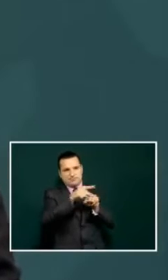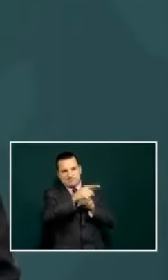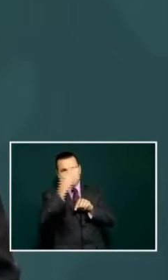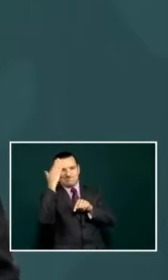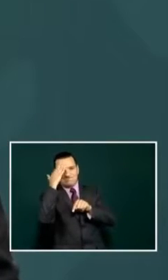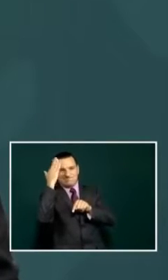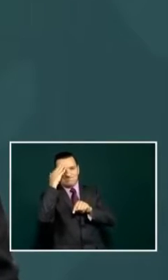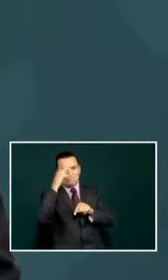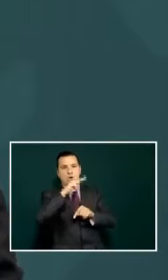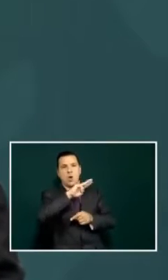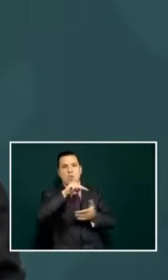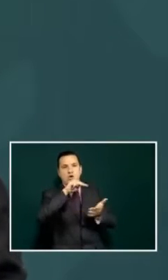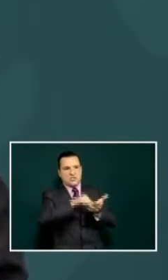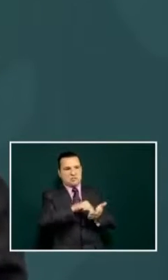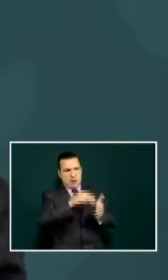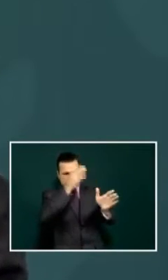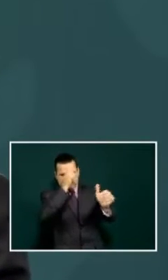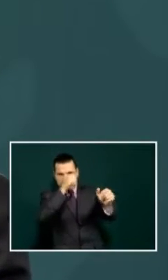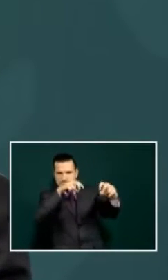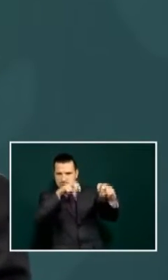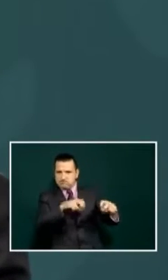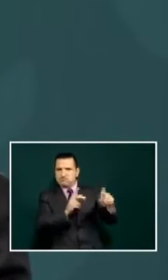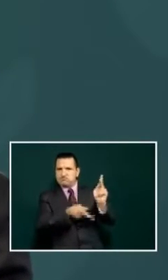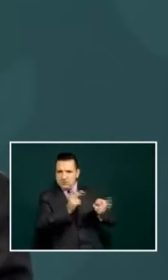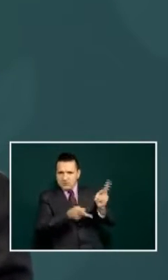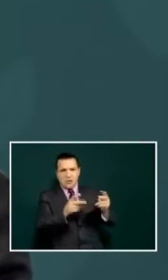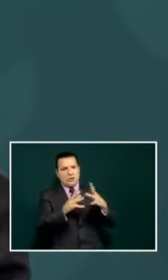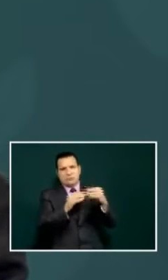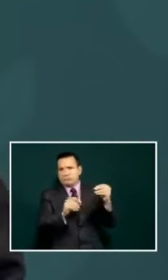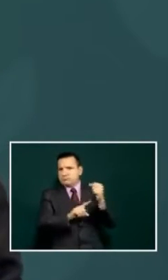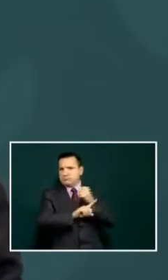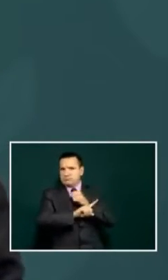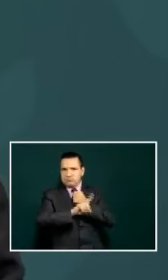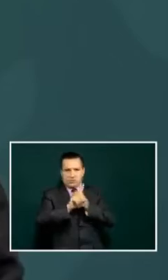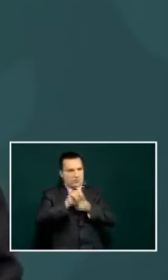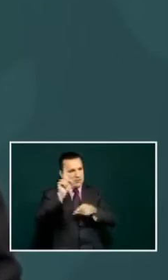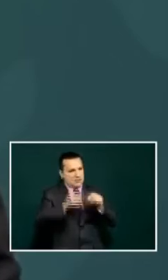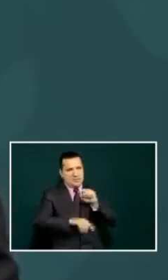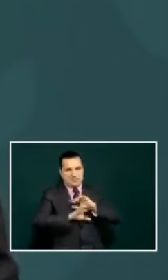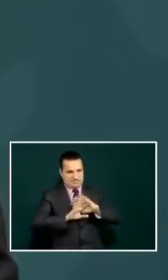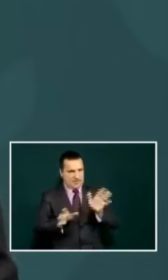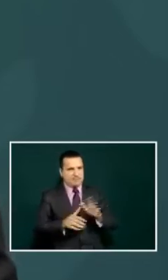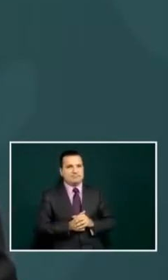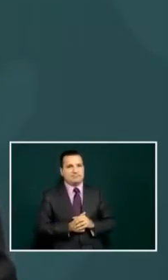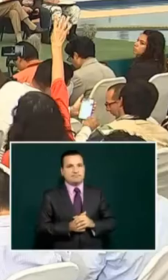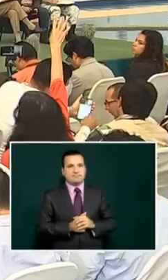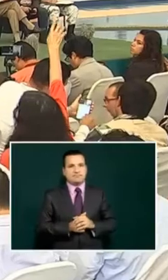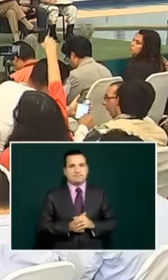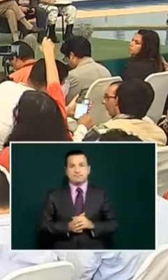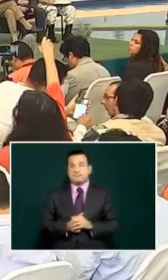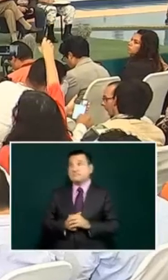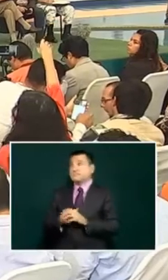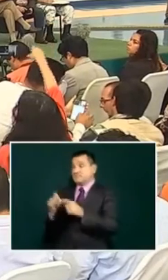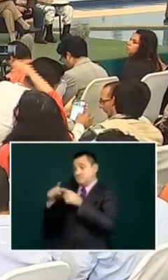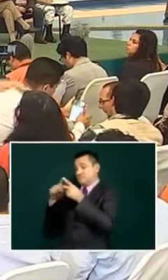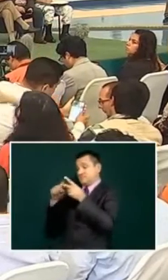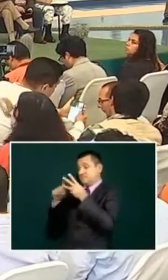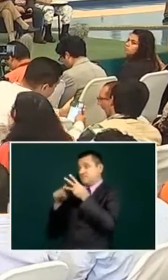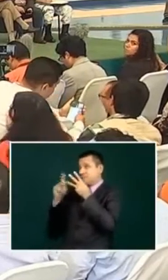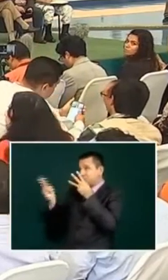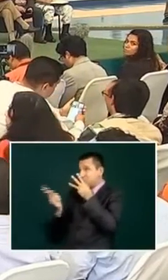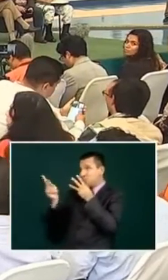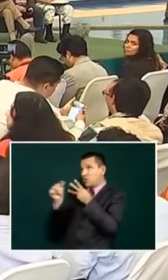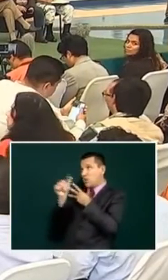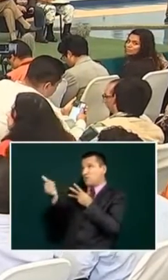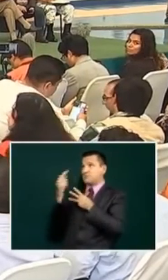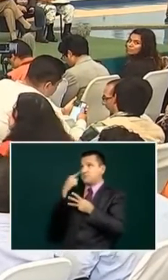with the authority of the municipal municipality but yes we are working on that the other question